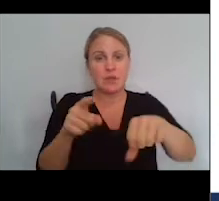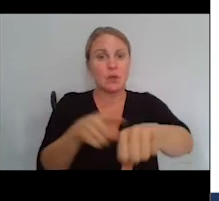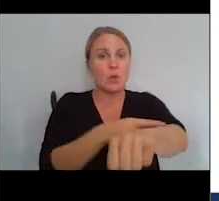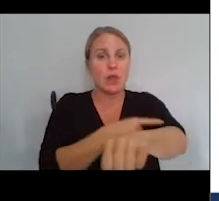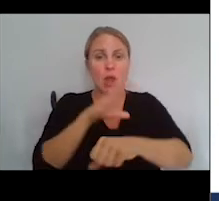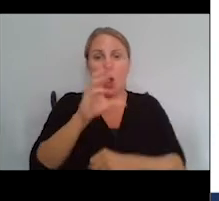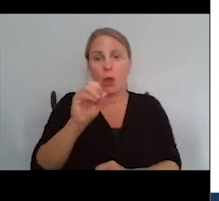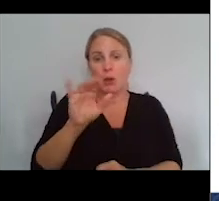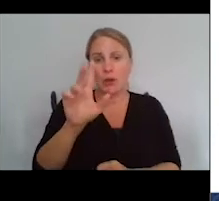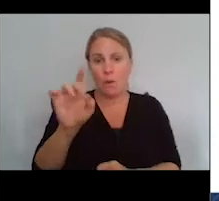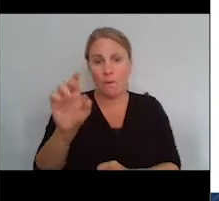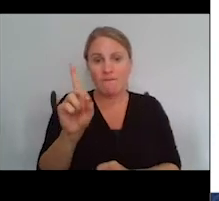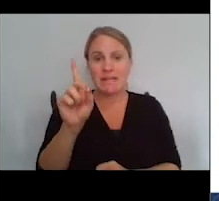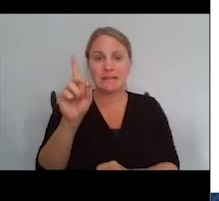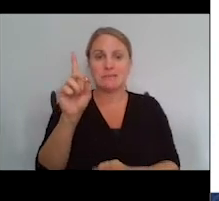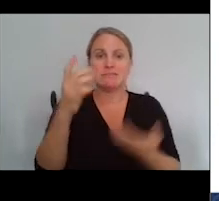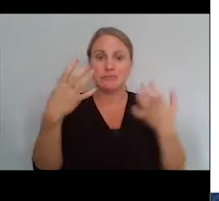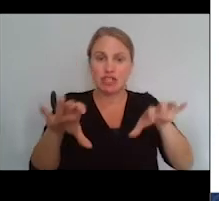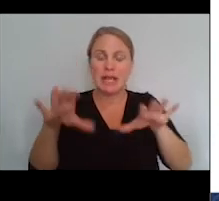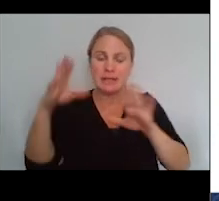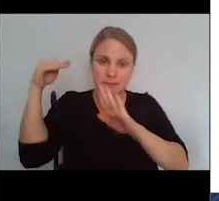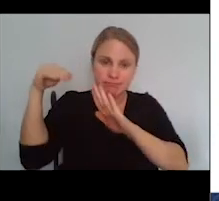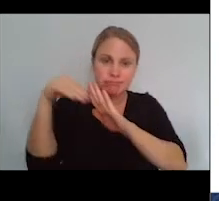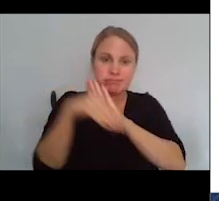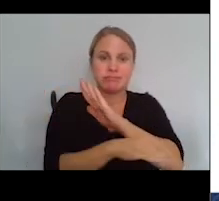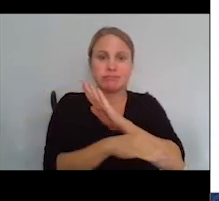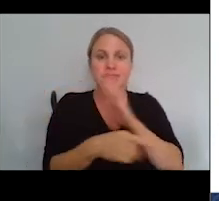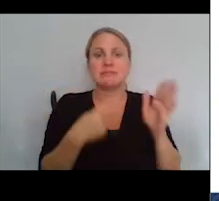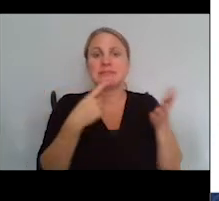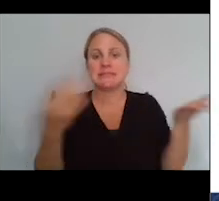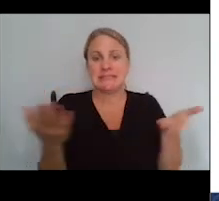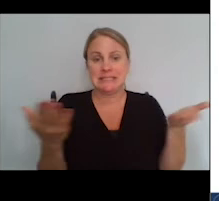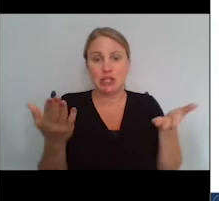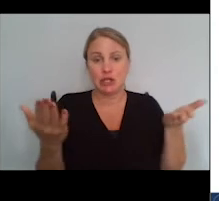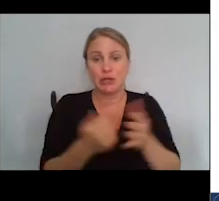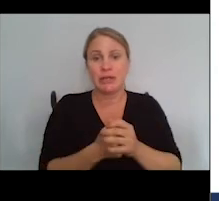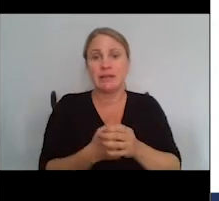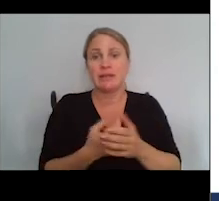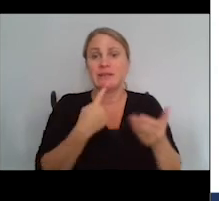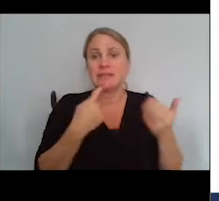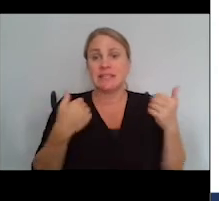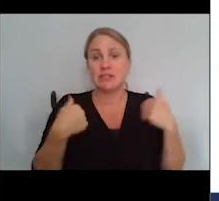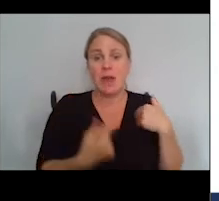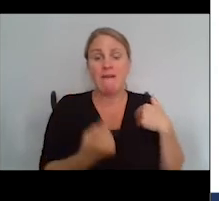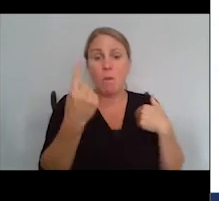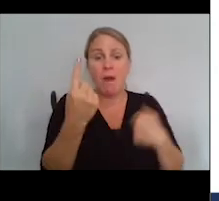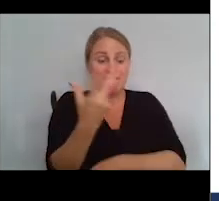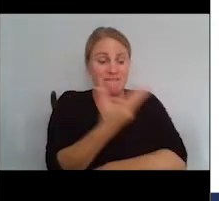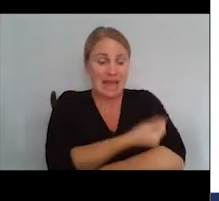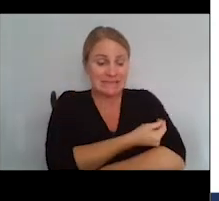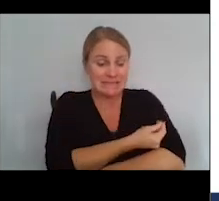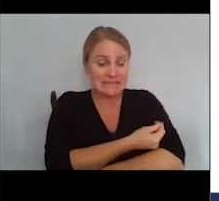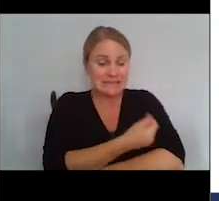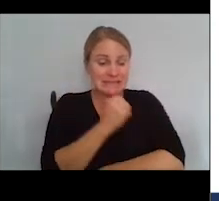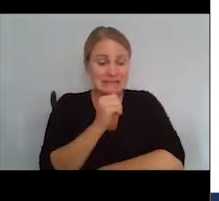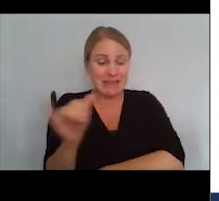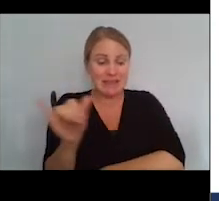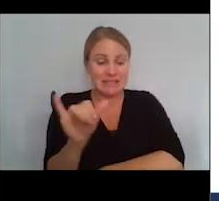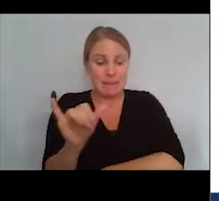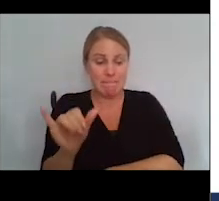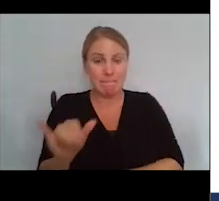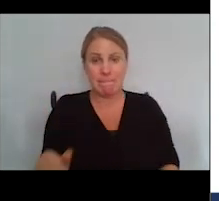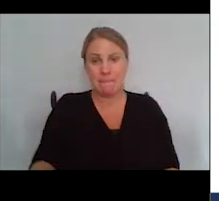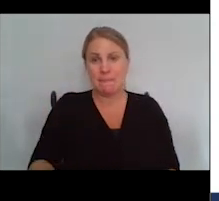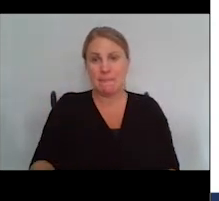down significantly. Now, it says here, which is very interesting, is that if you only get one vaccine, it's not so good, but if you get the full